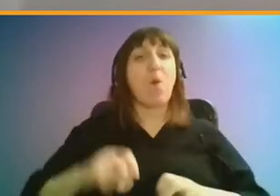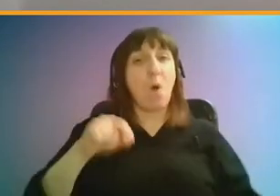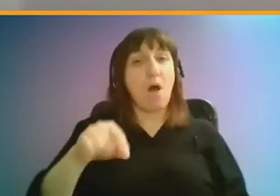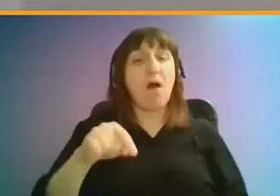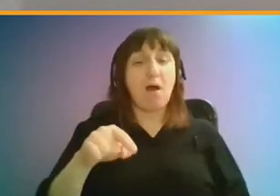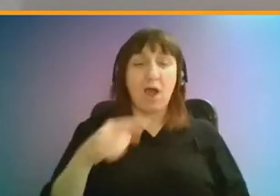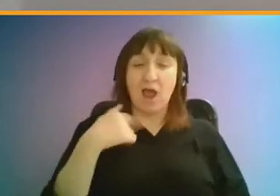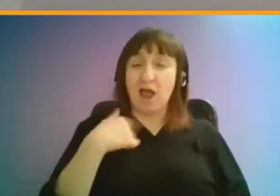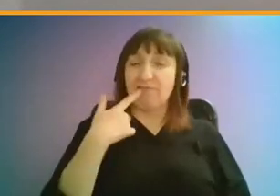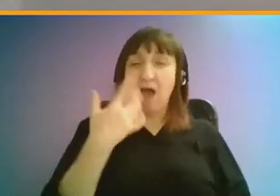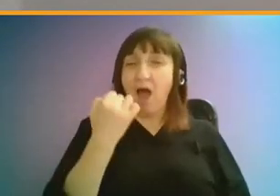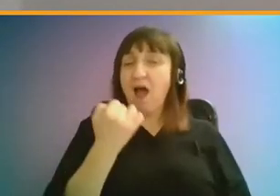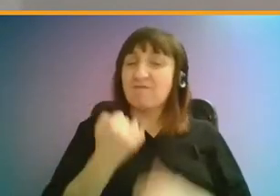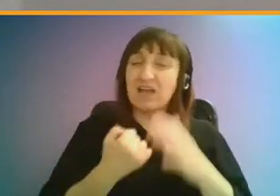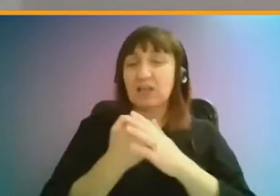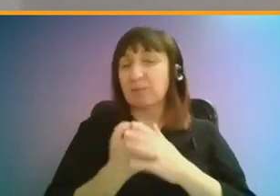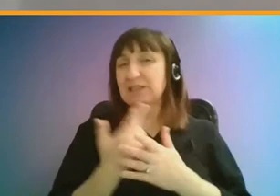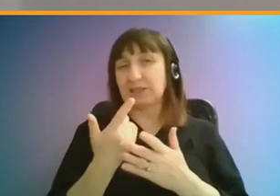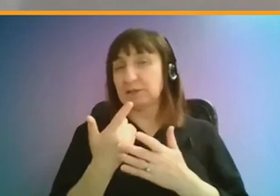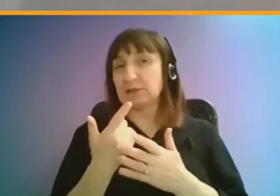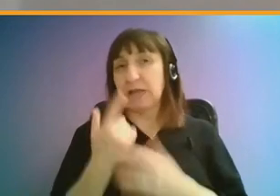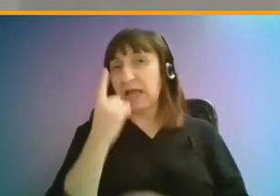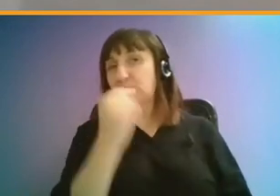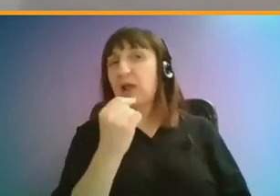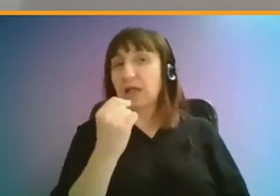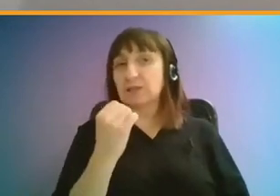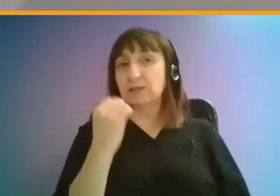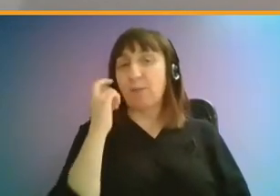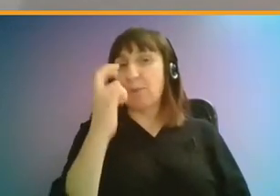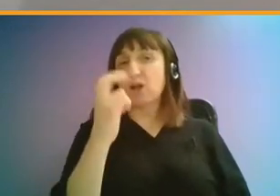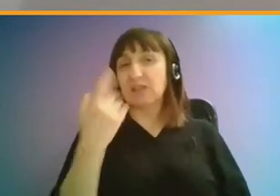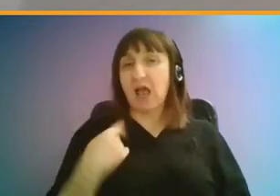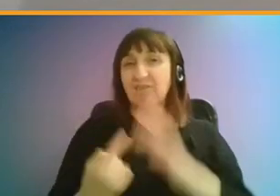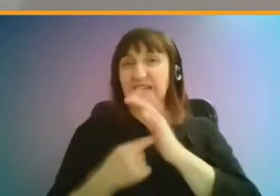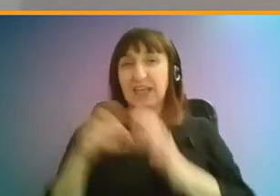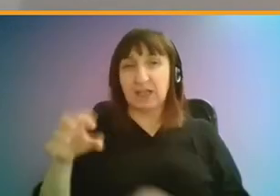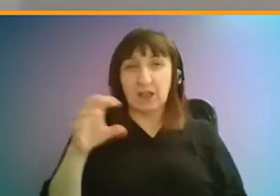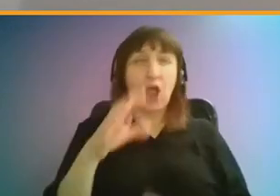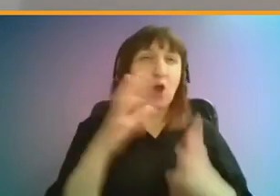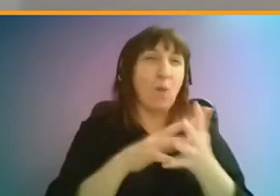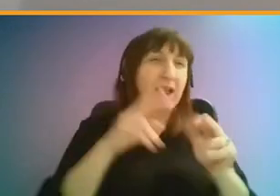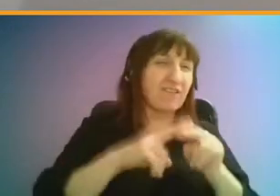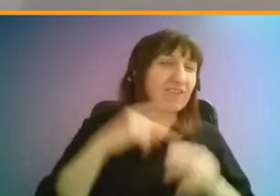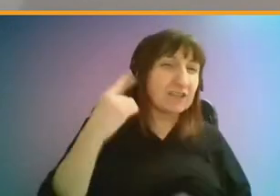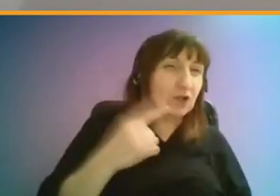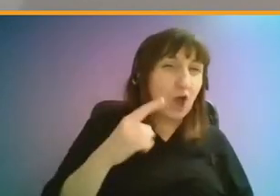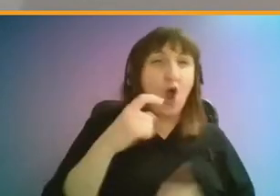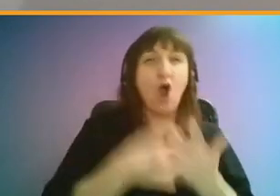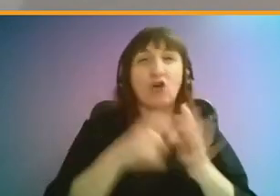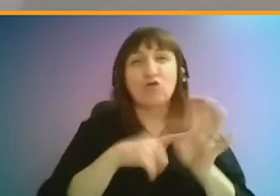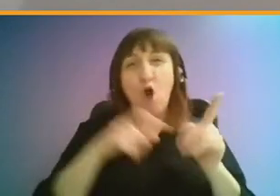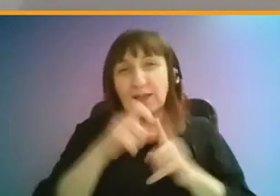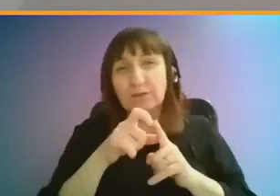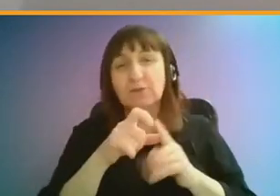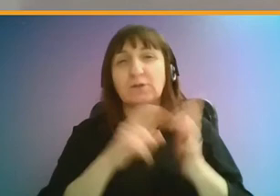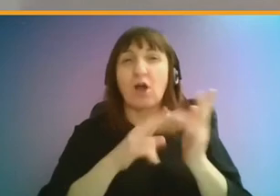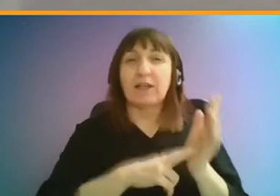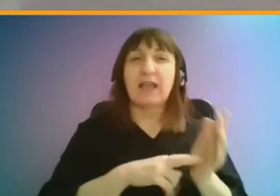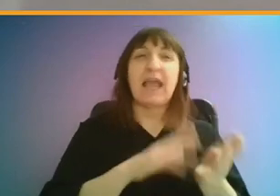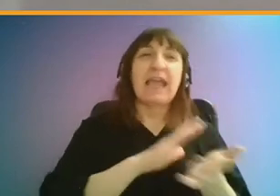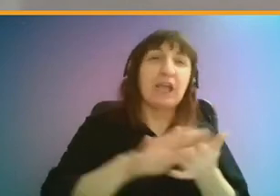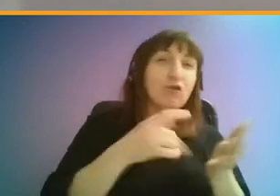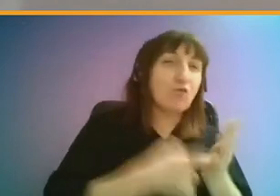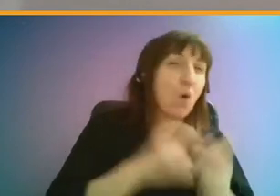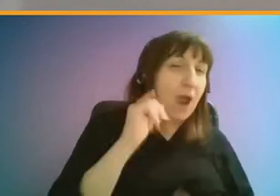some limited express bus services at the moment, key locations such as Westfield, London and Croydon, Heathrow Airport. But definitely